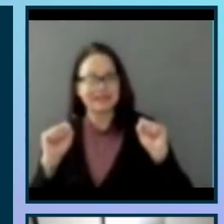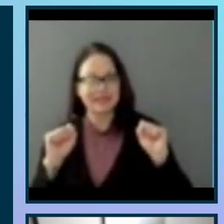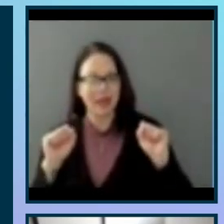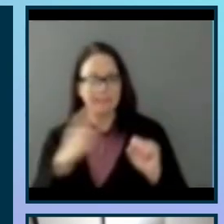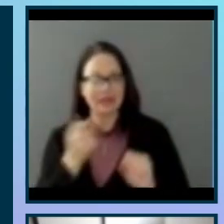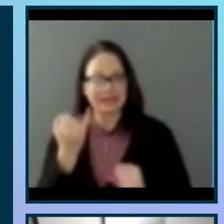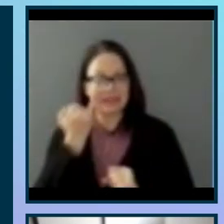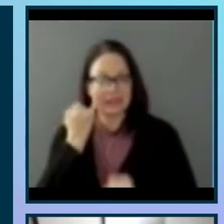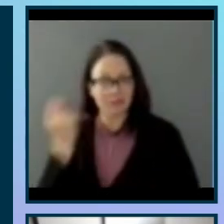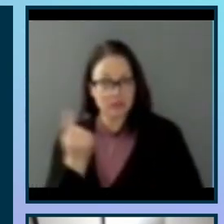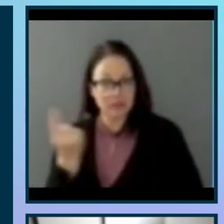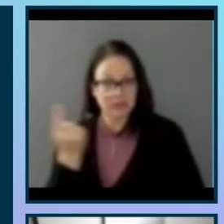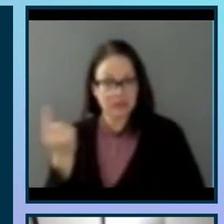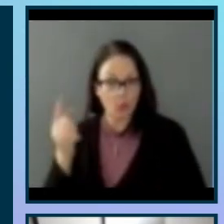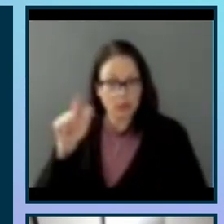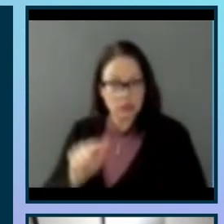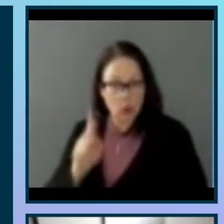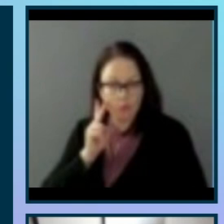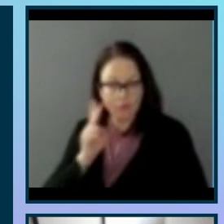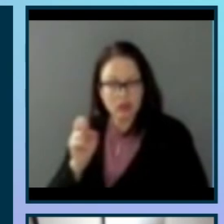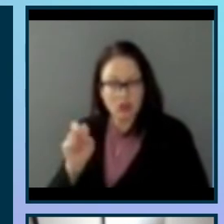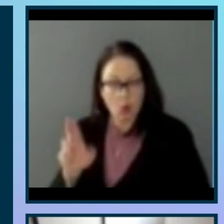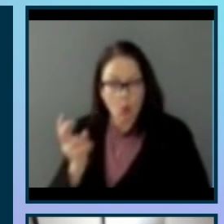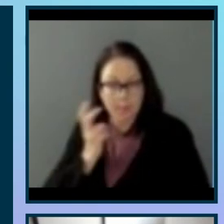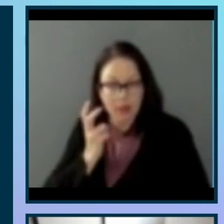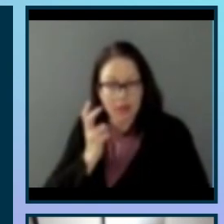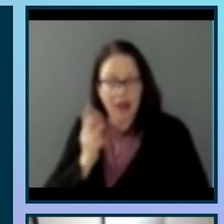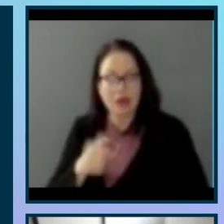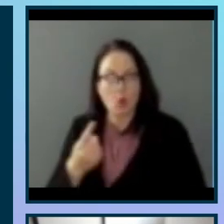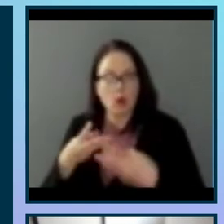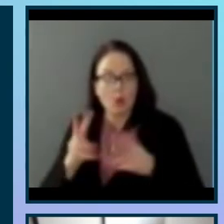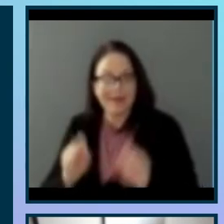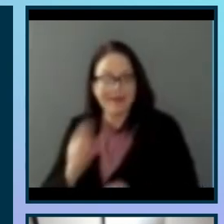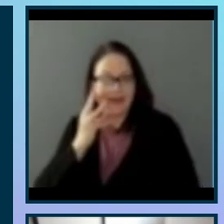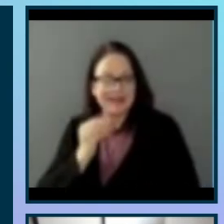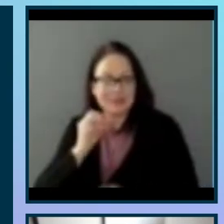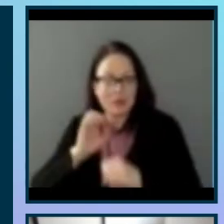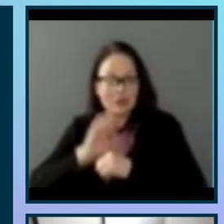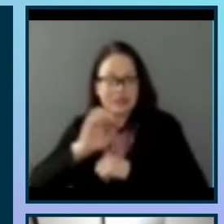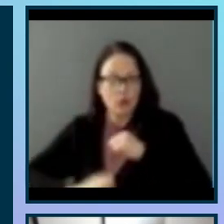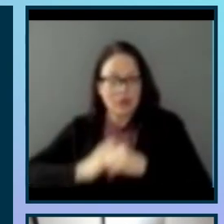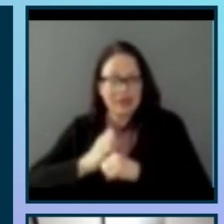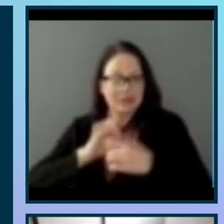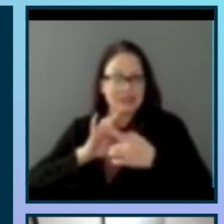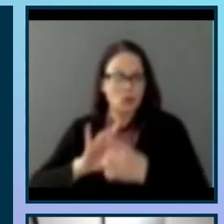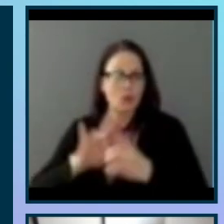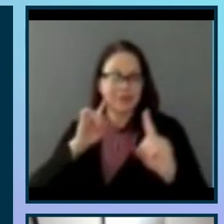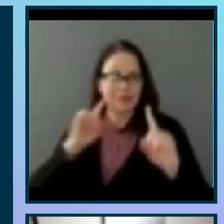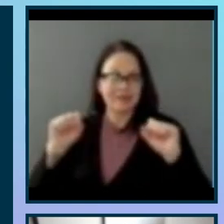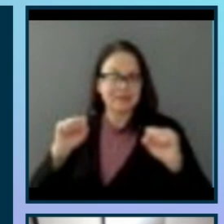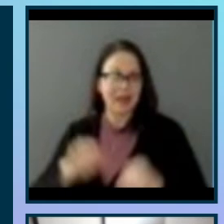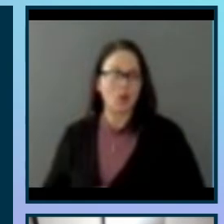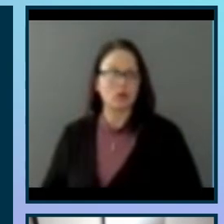someone is low vision or blind, one way they can experience an eclipse is through sound. So on the